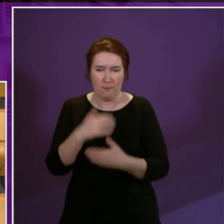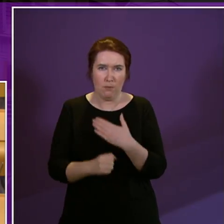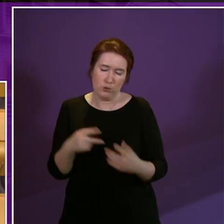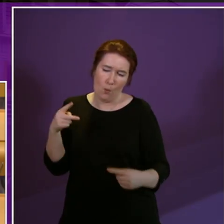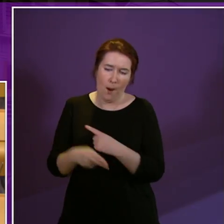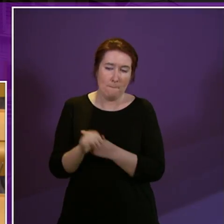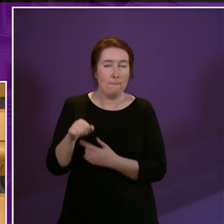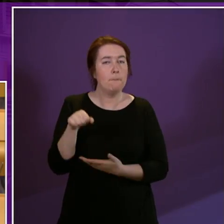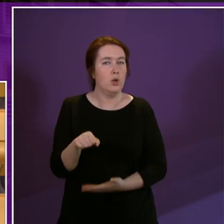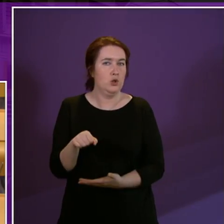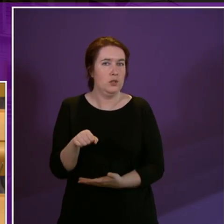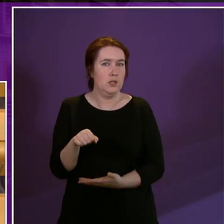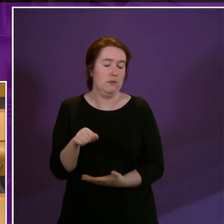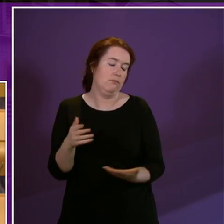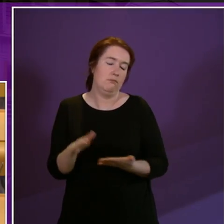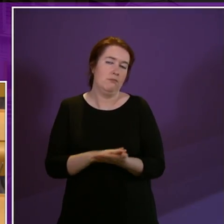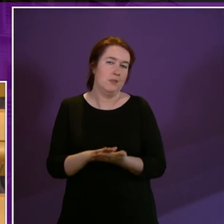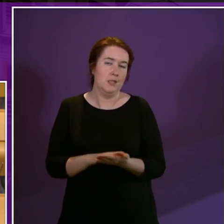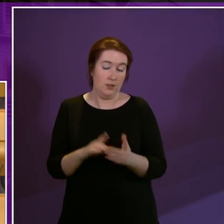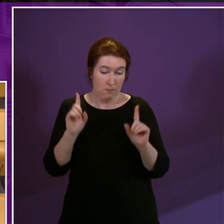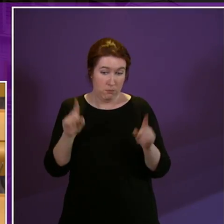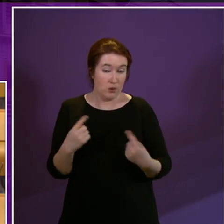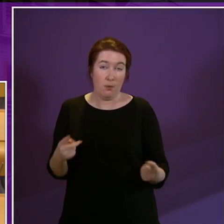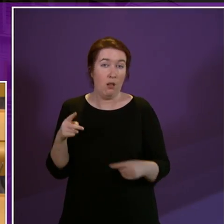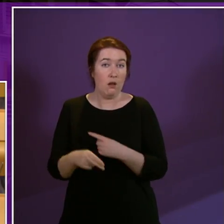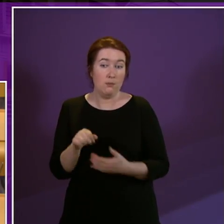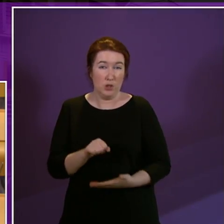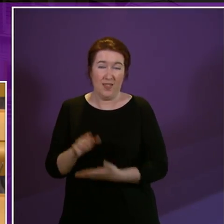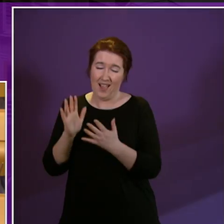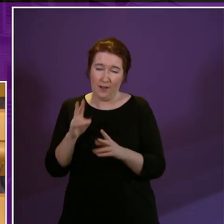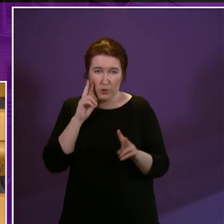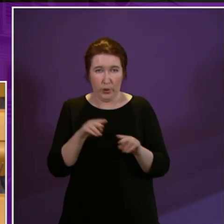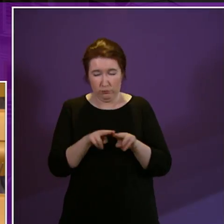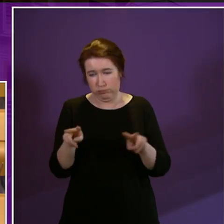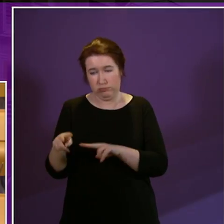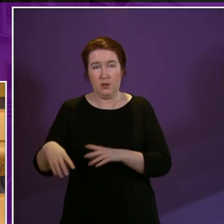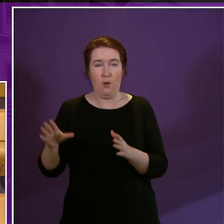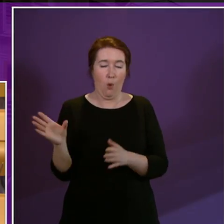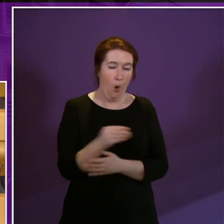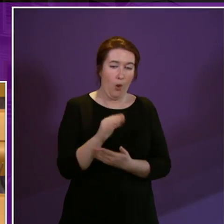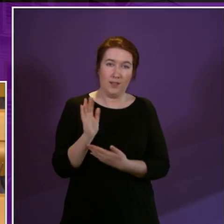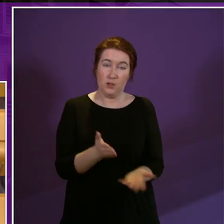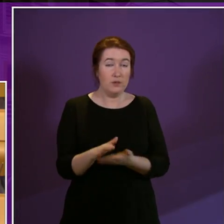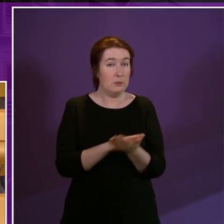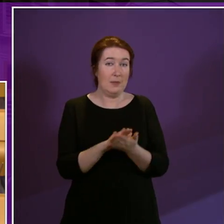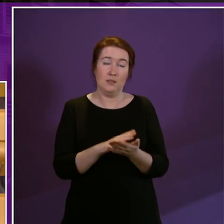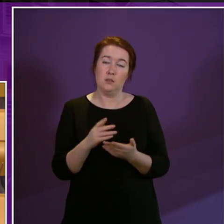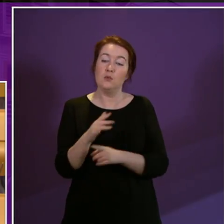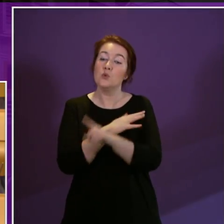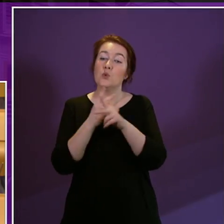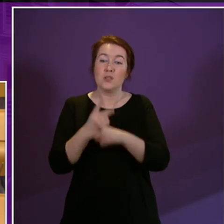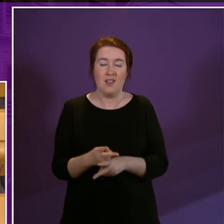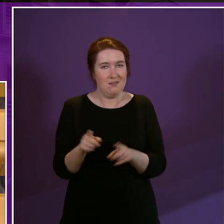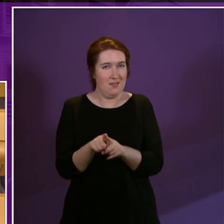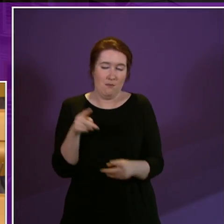budgets. they will not be able to do that without looking right across services and social care will take its share of that.